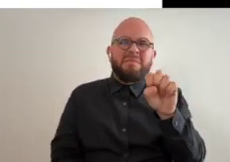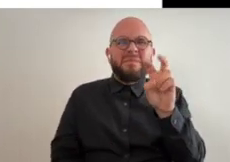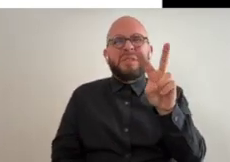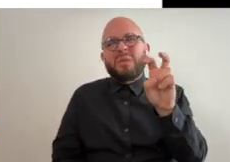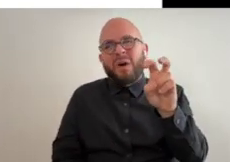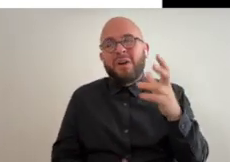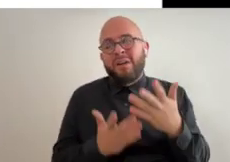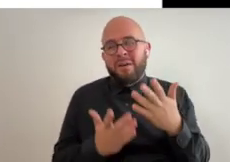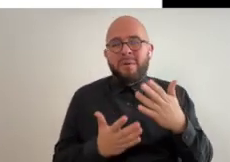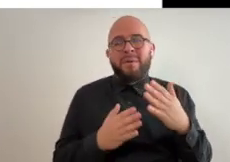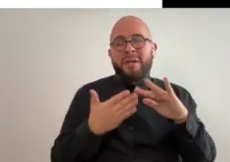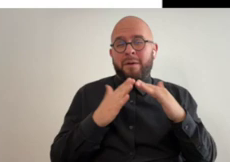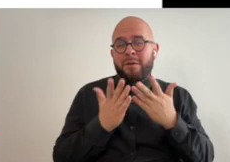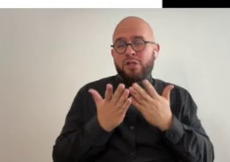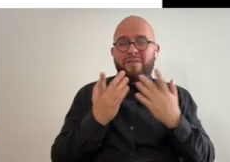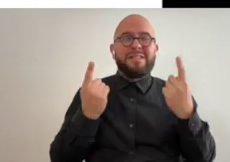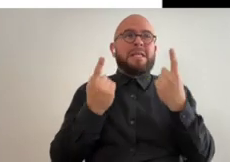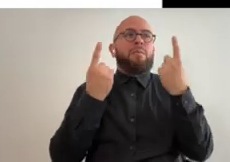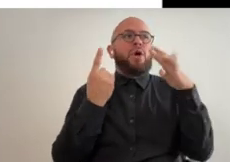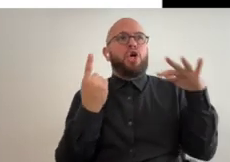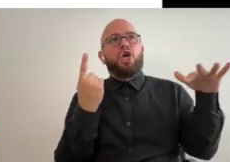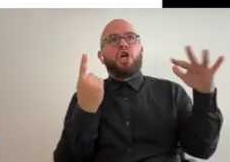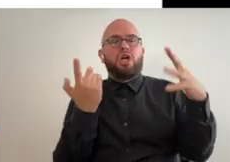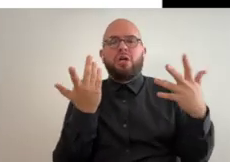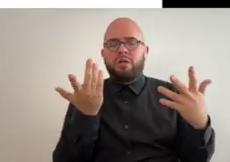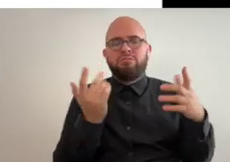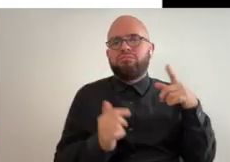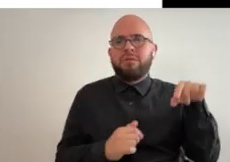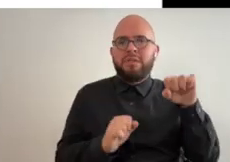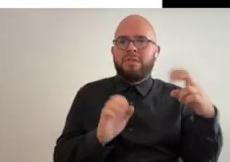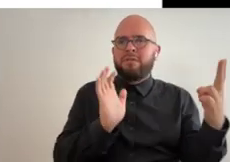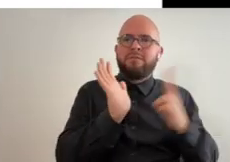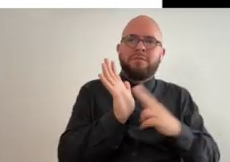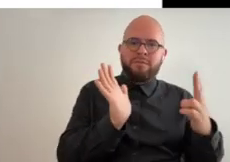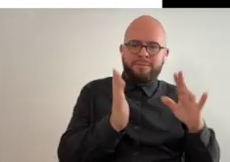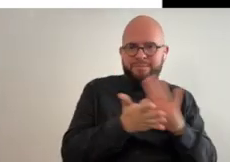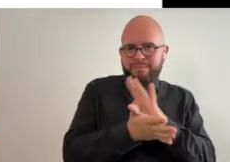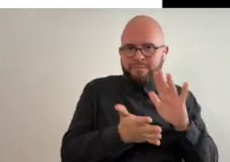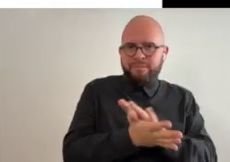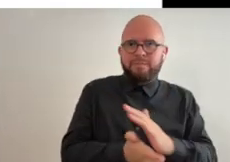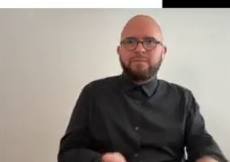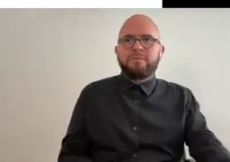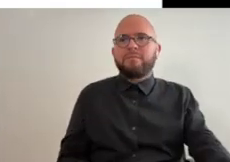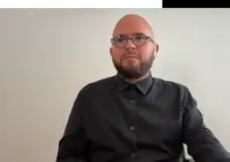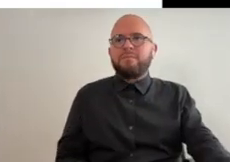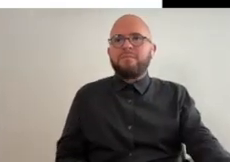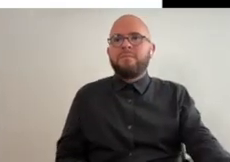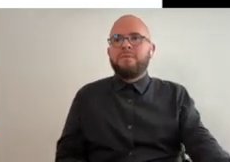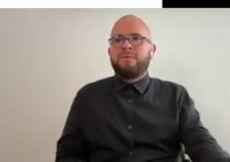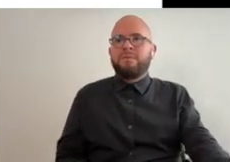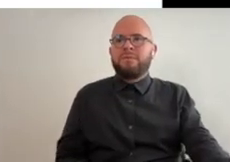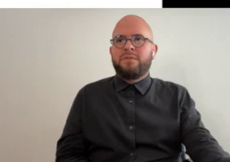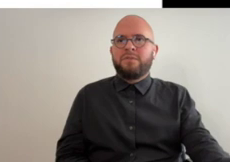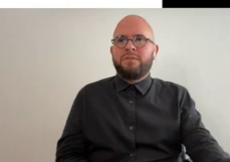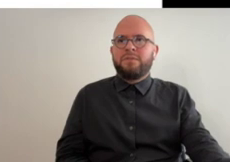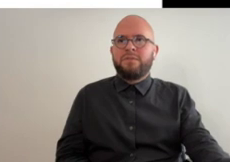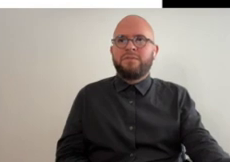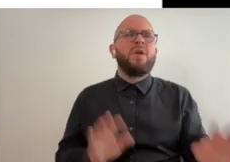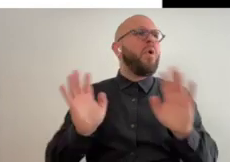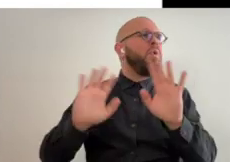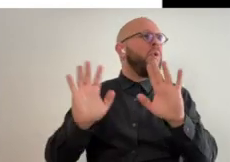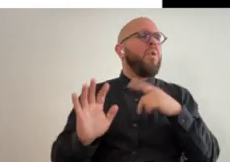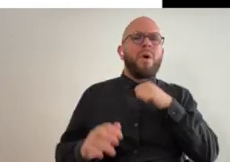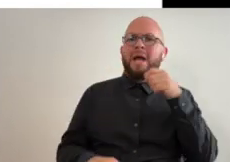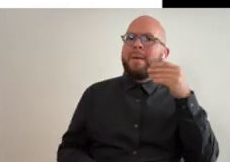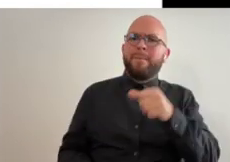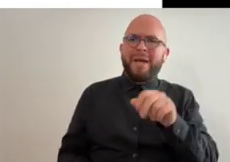and do community service somewhere you know and they can sign off on this paper so oh no i didn't